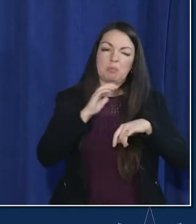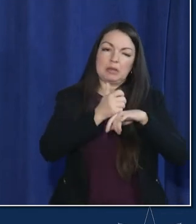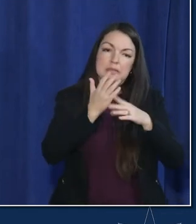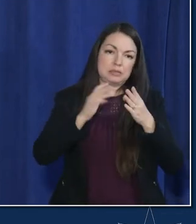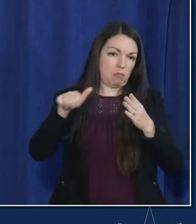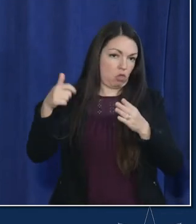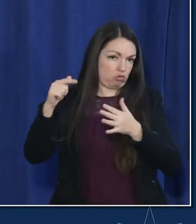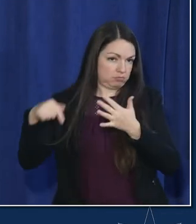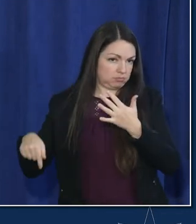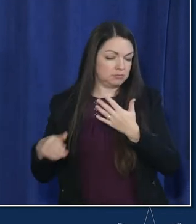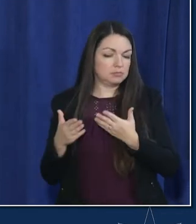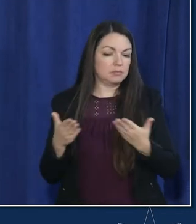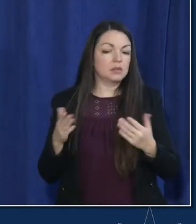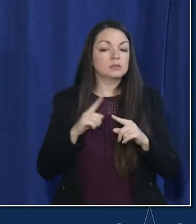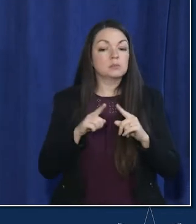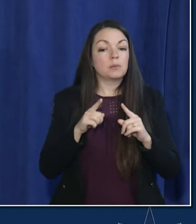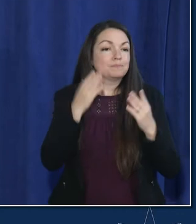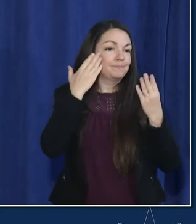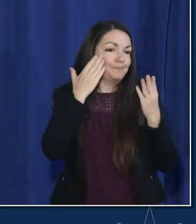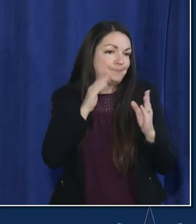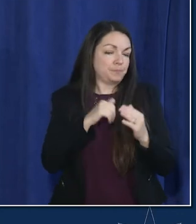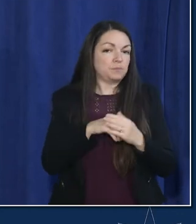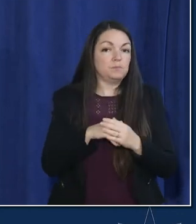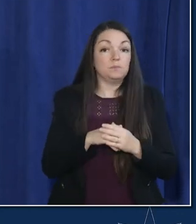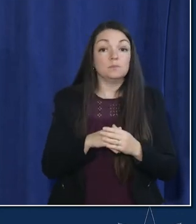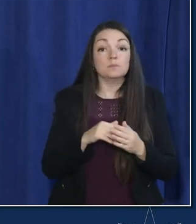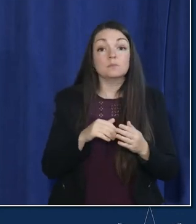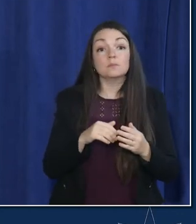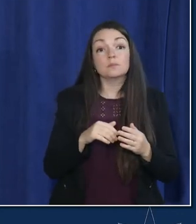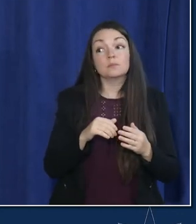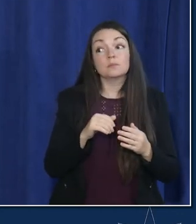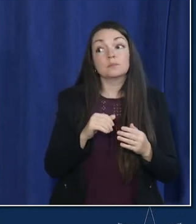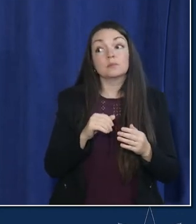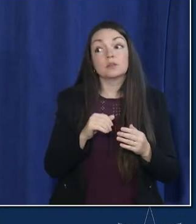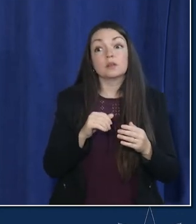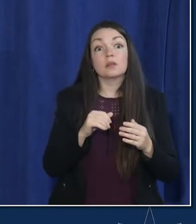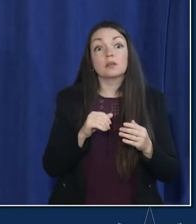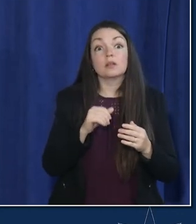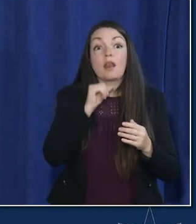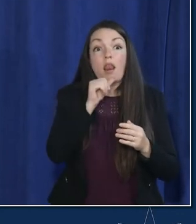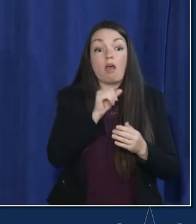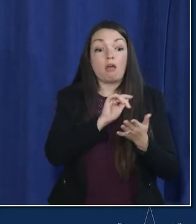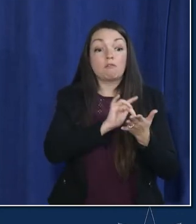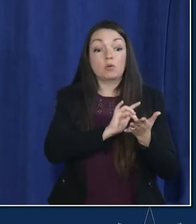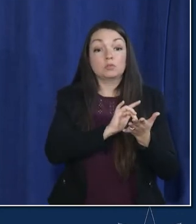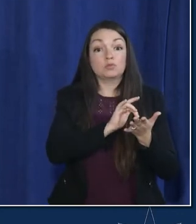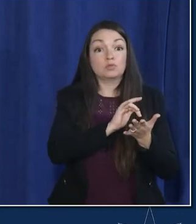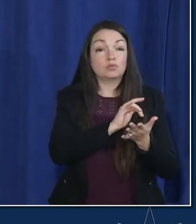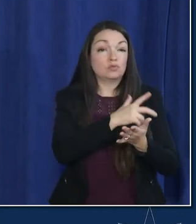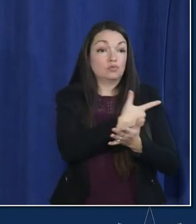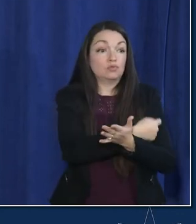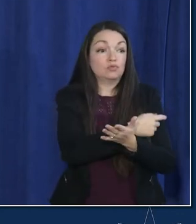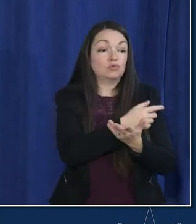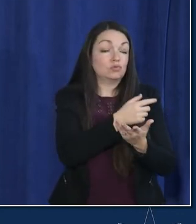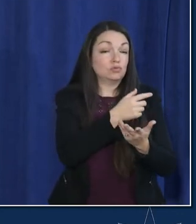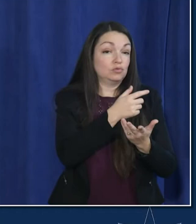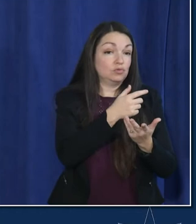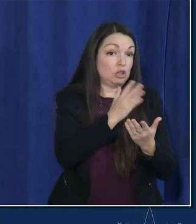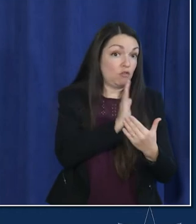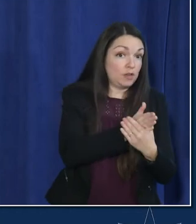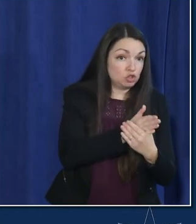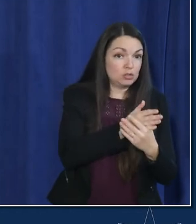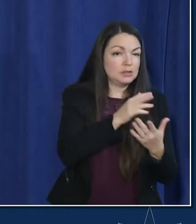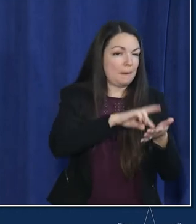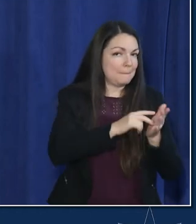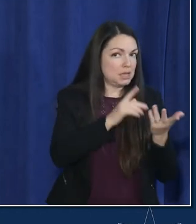um but we don't know what i can say is that the non-pharmaceutical interventions that's the fancy word for things besides drugs and vaccines